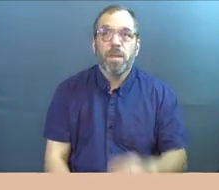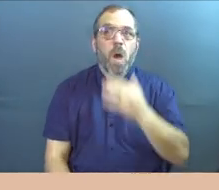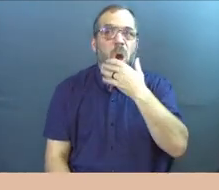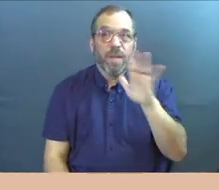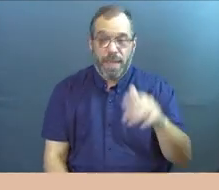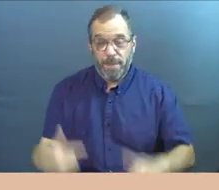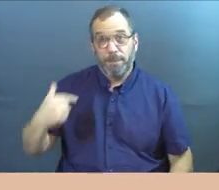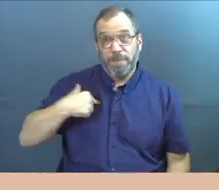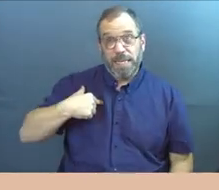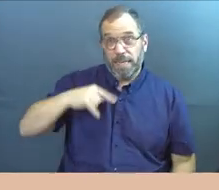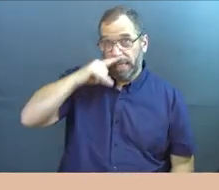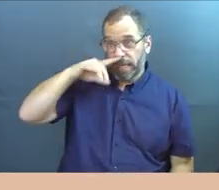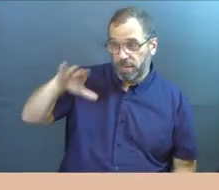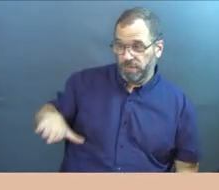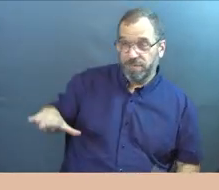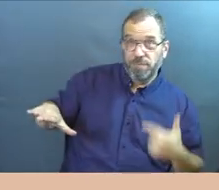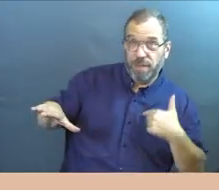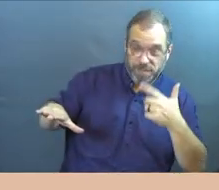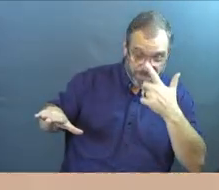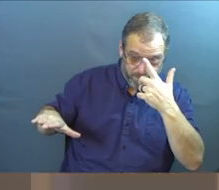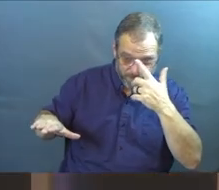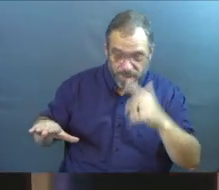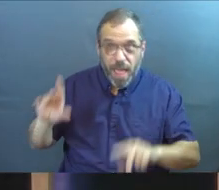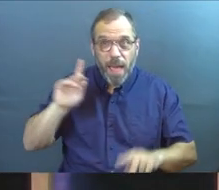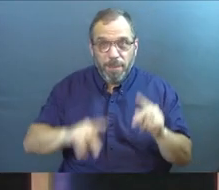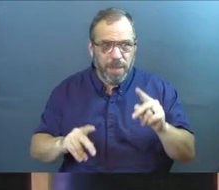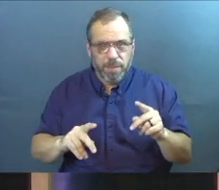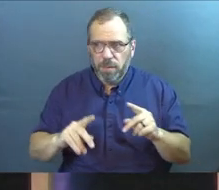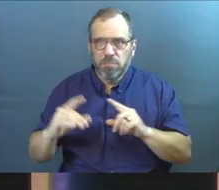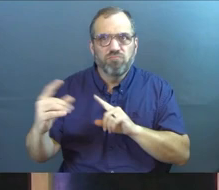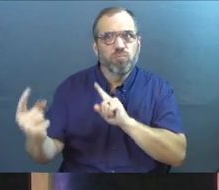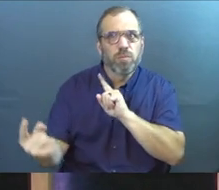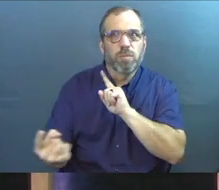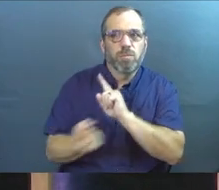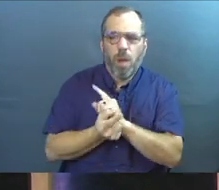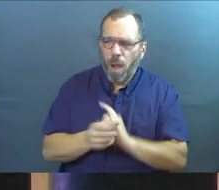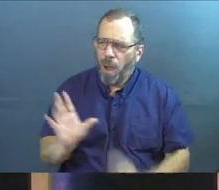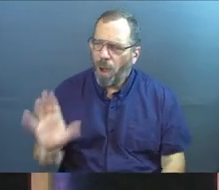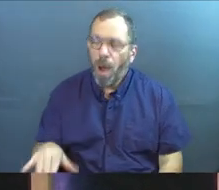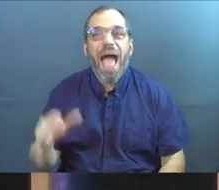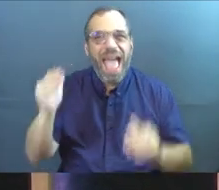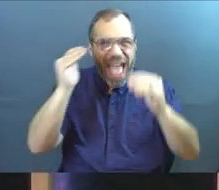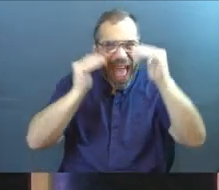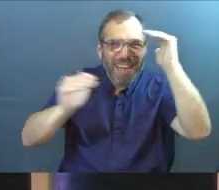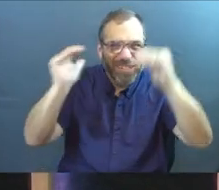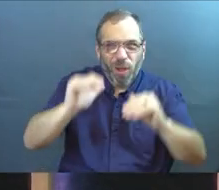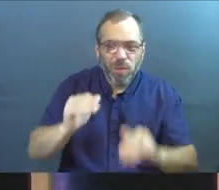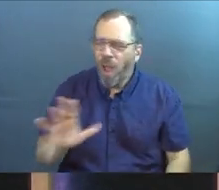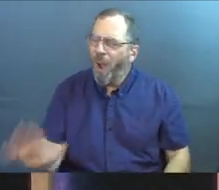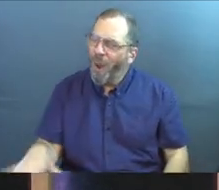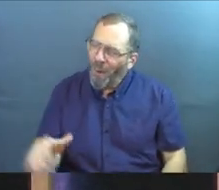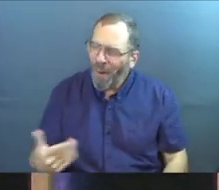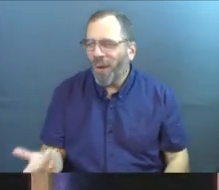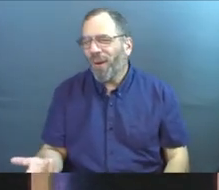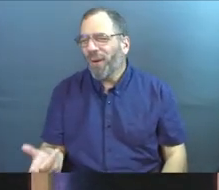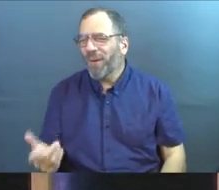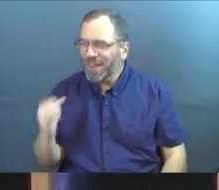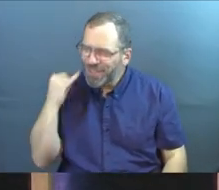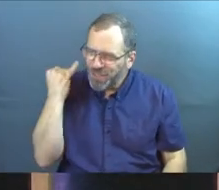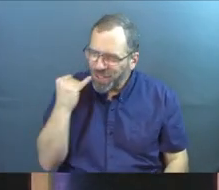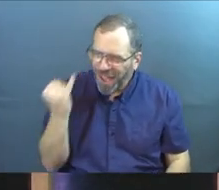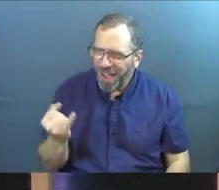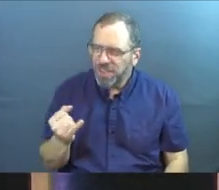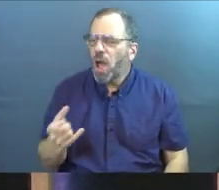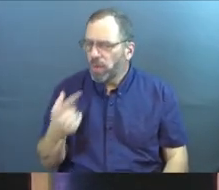Okay, when I was a kid, people would talk to me, and adults would talk to me, and they would tell me